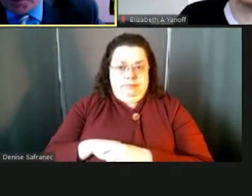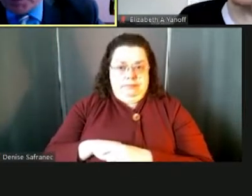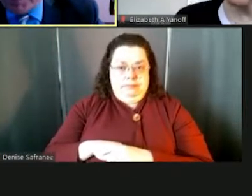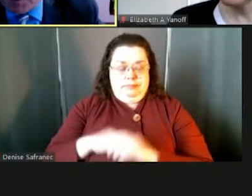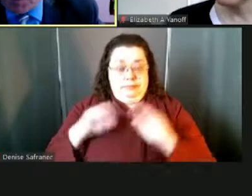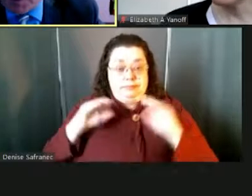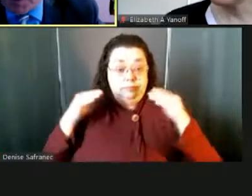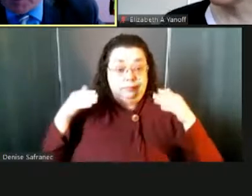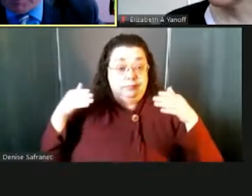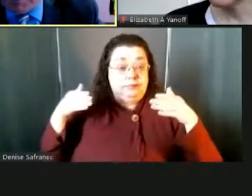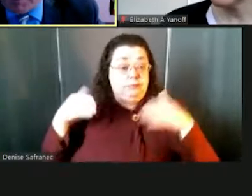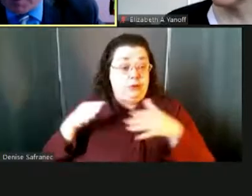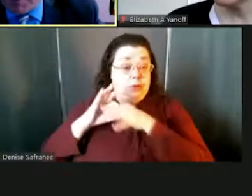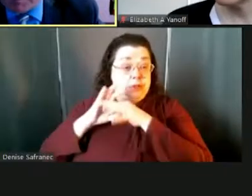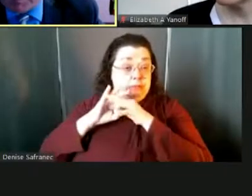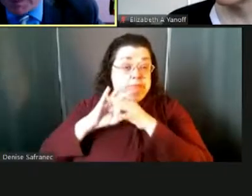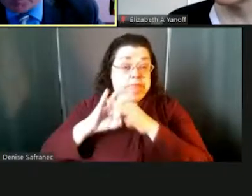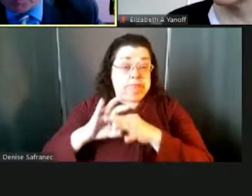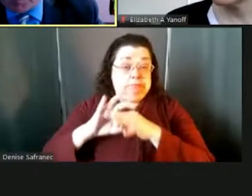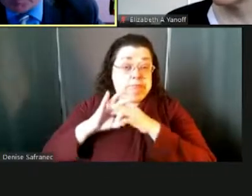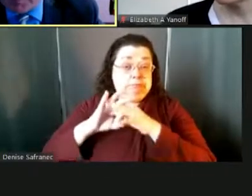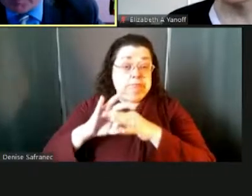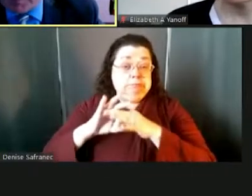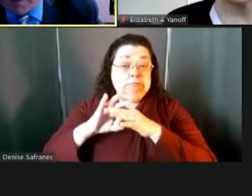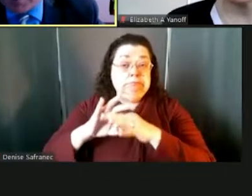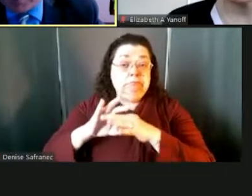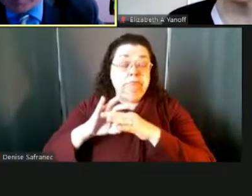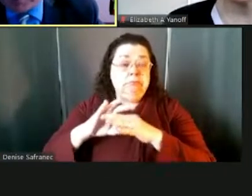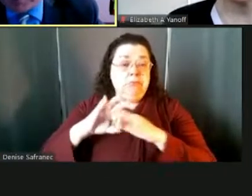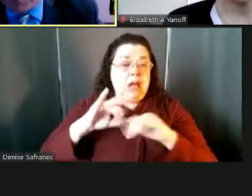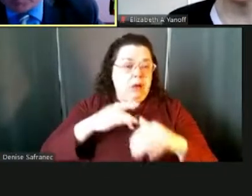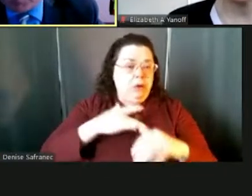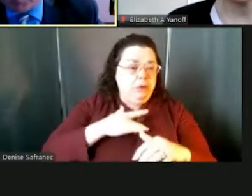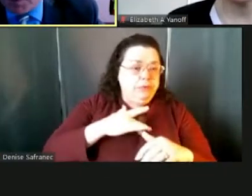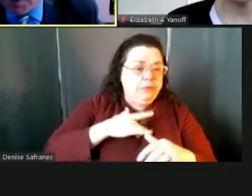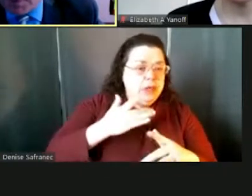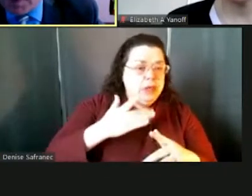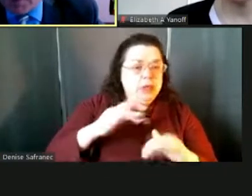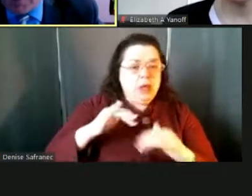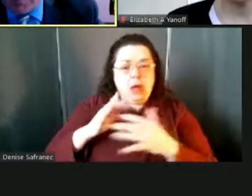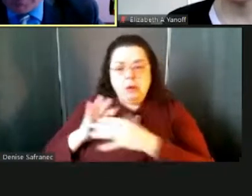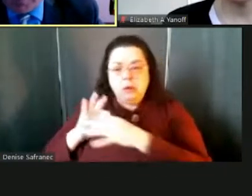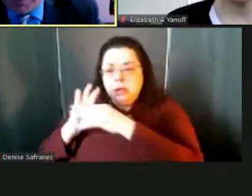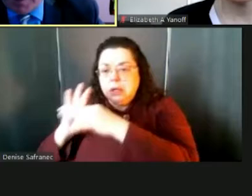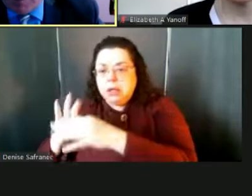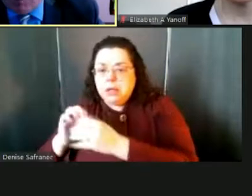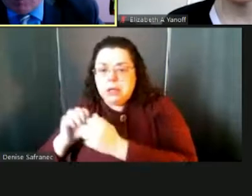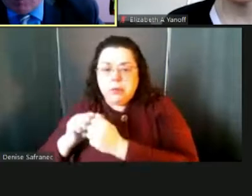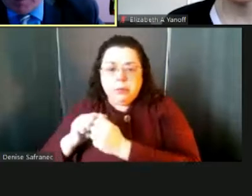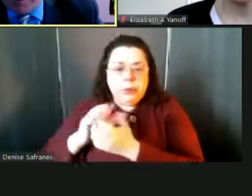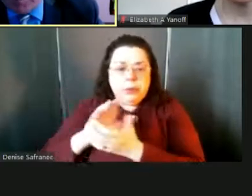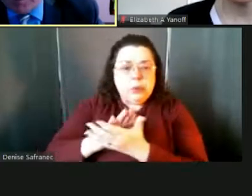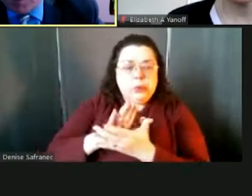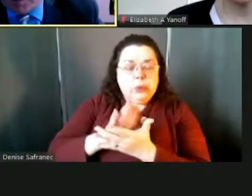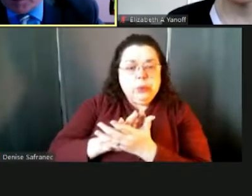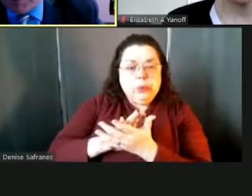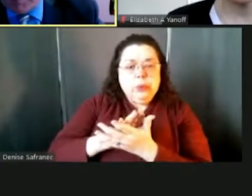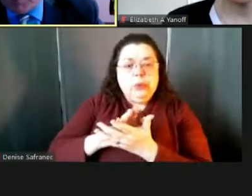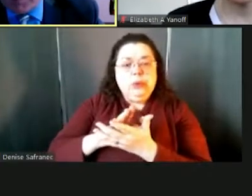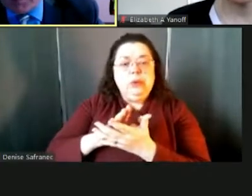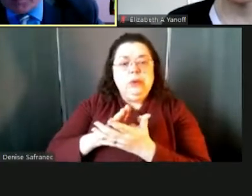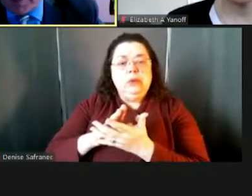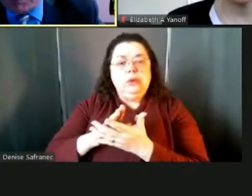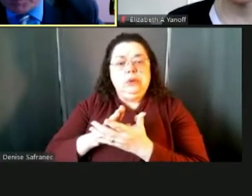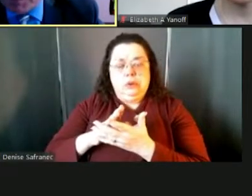relationship between how students feel, how they're connecting to school and what we could be doing